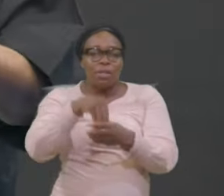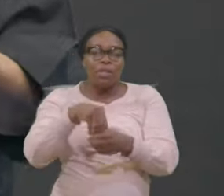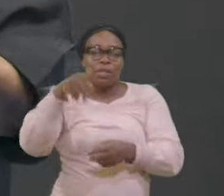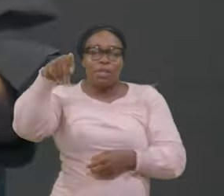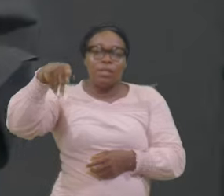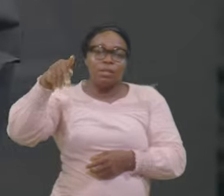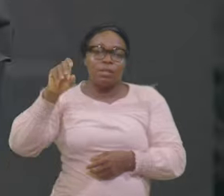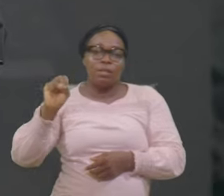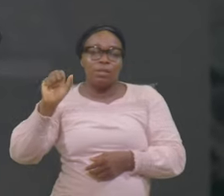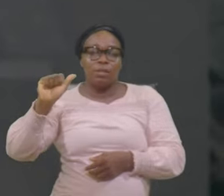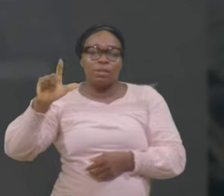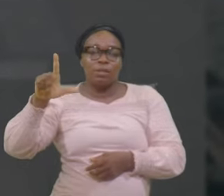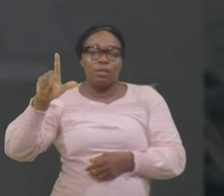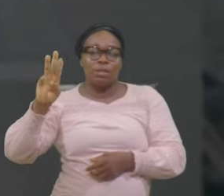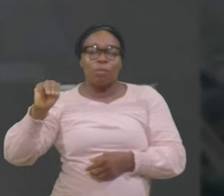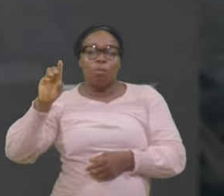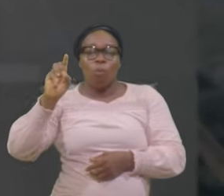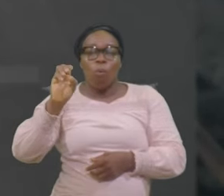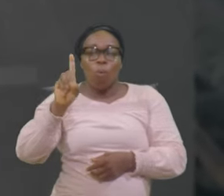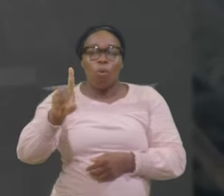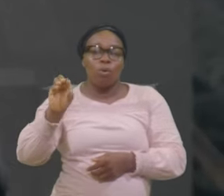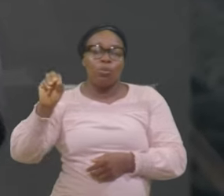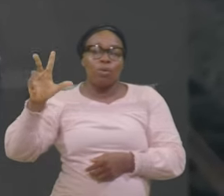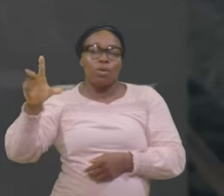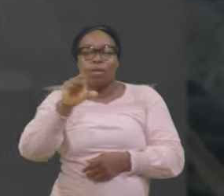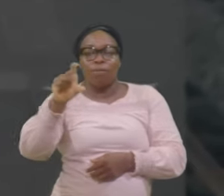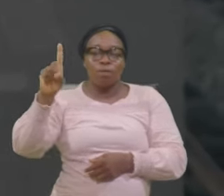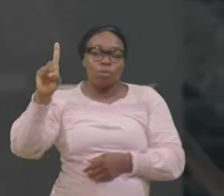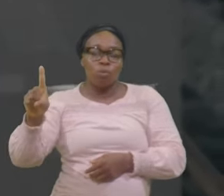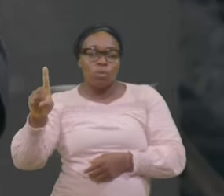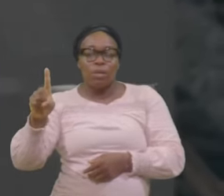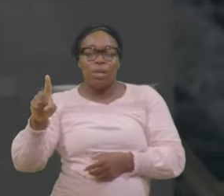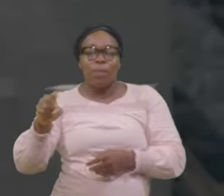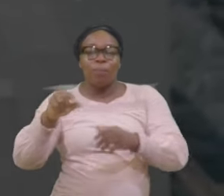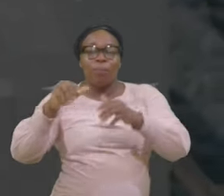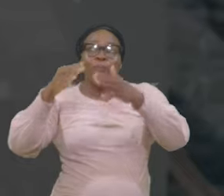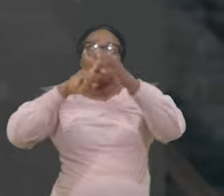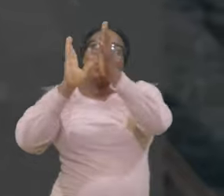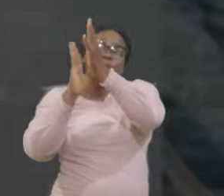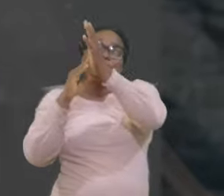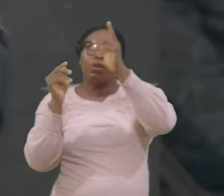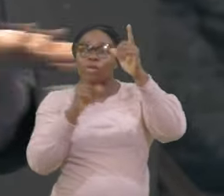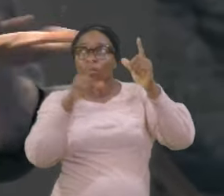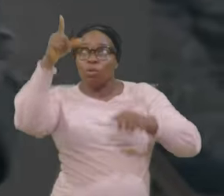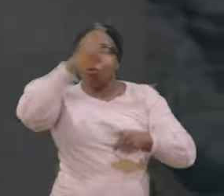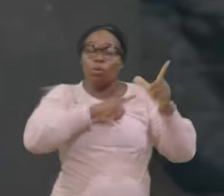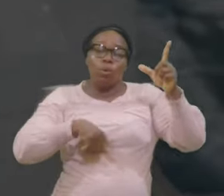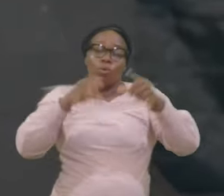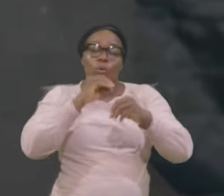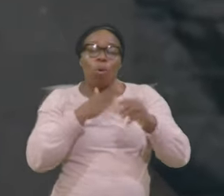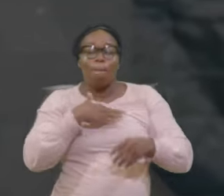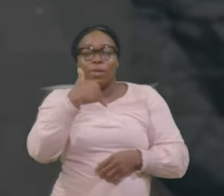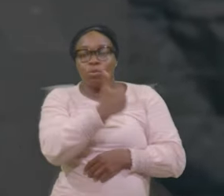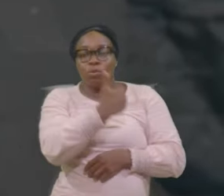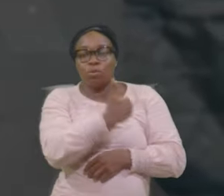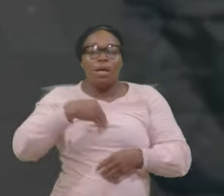from Verse 1 Bless the lord O my soul And all that is Within me Bless His holy